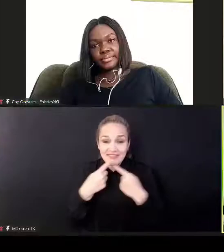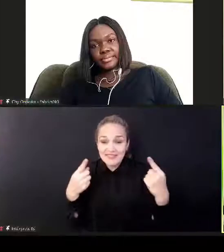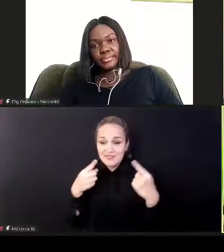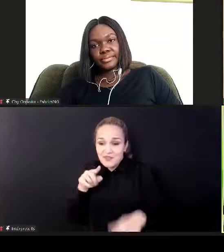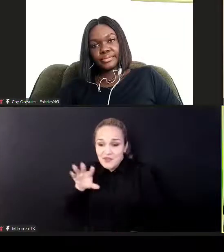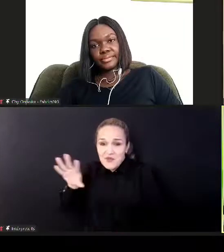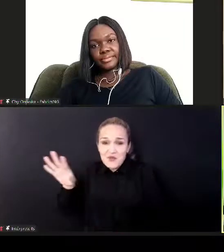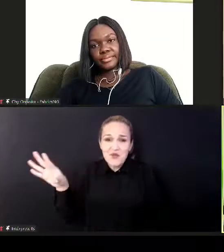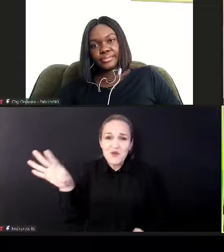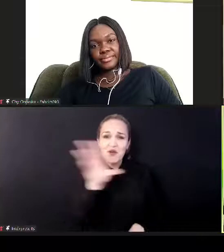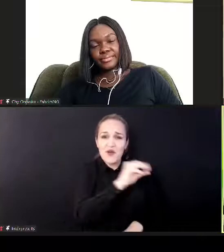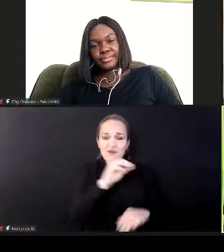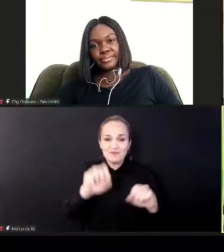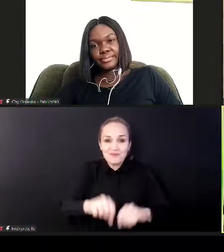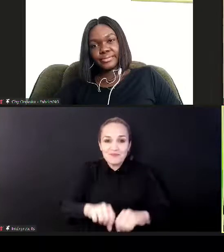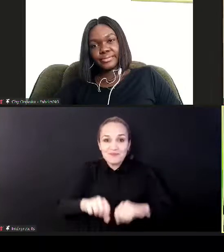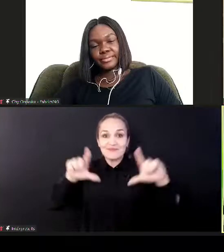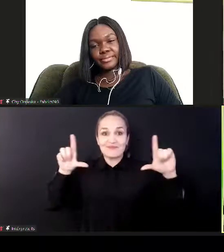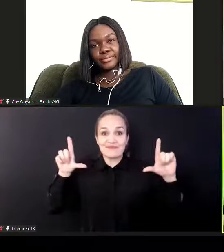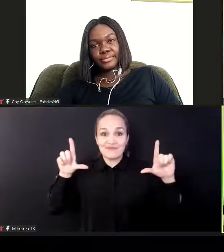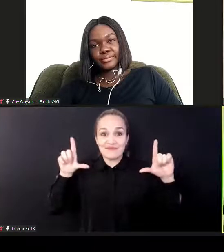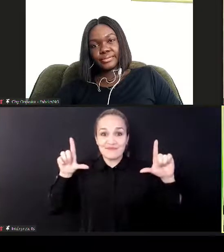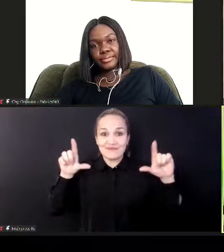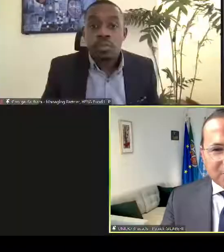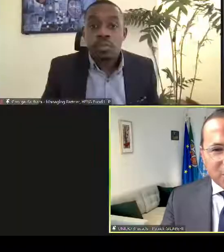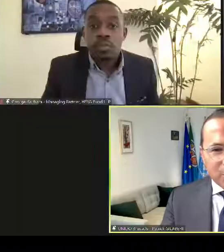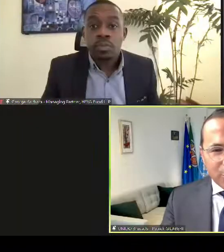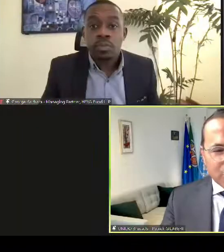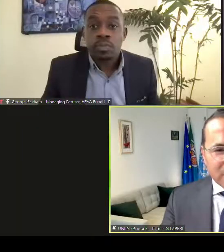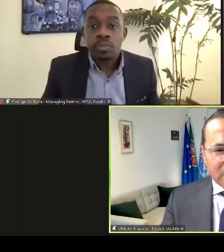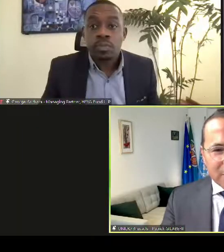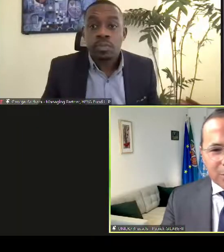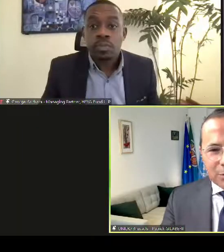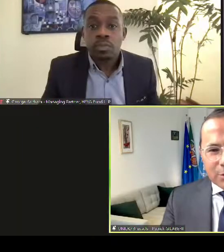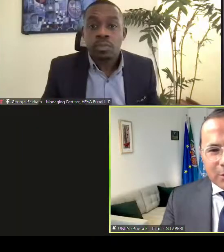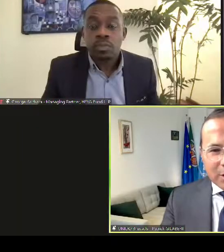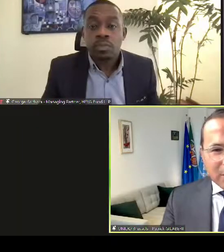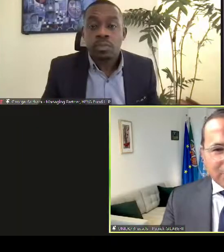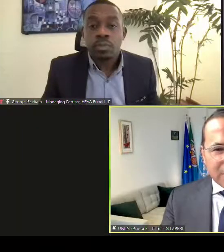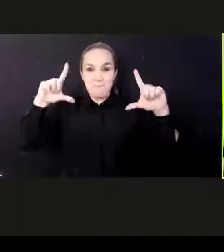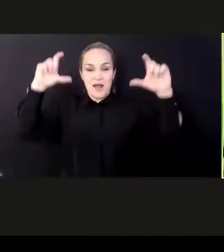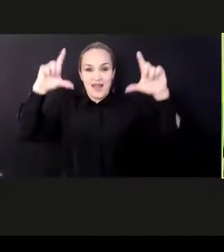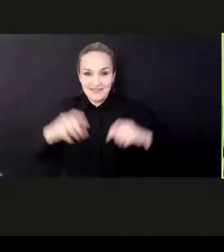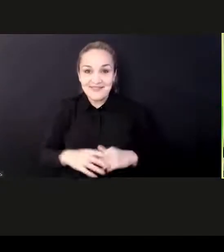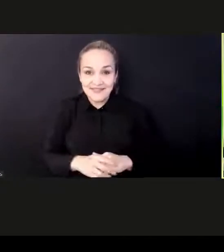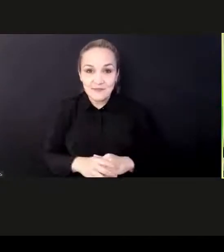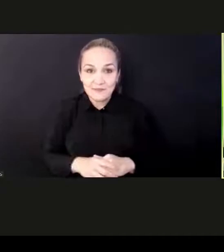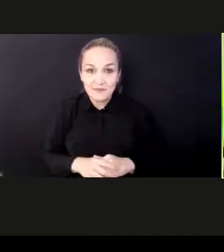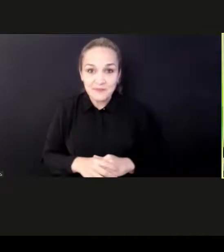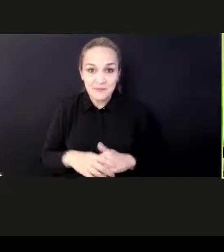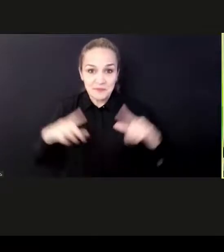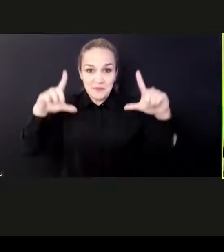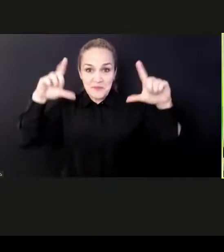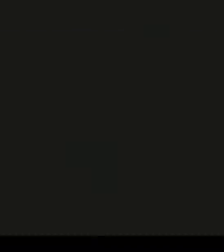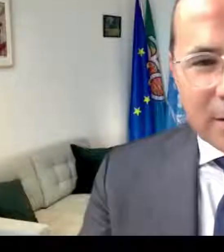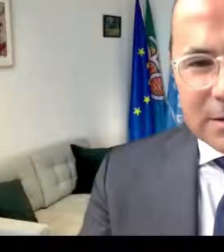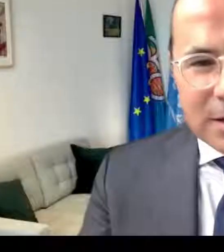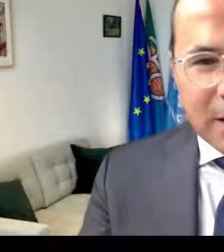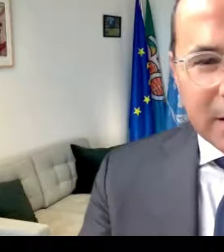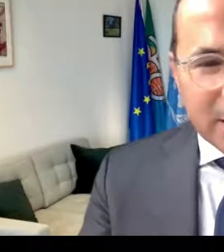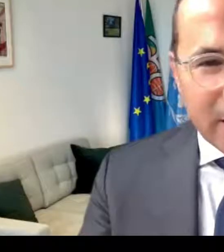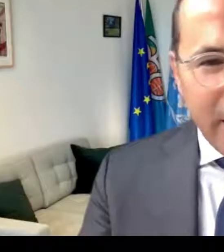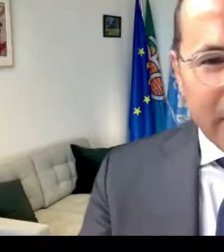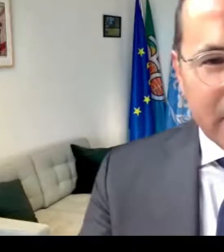picture. And in the meantime, I'd like to give the opportunity to Frédéric and Mio, whether they are